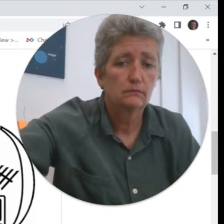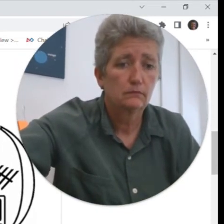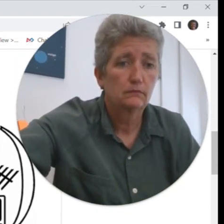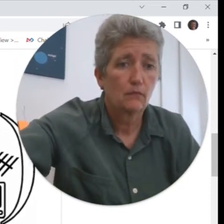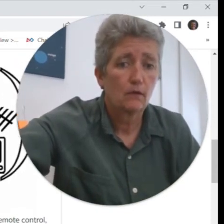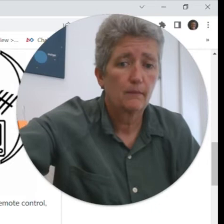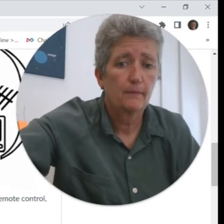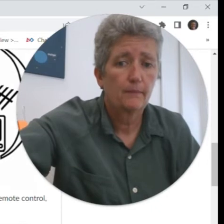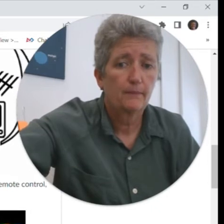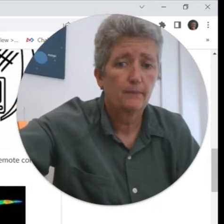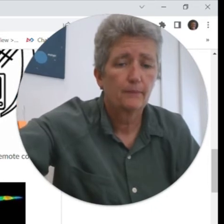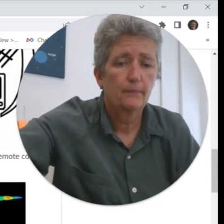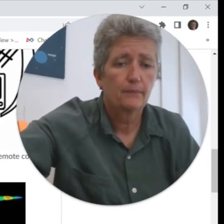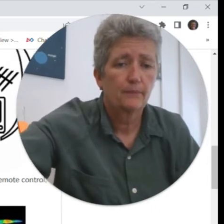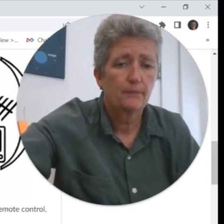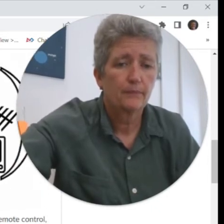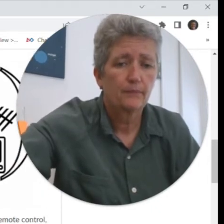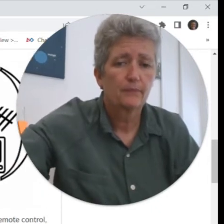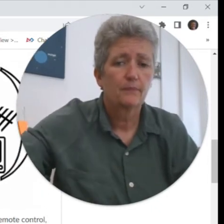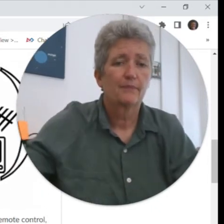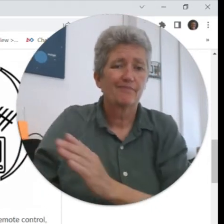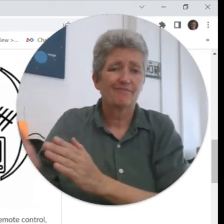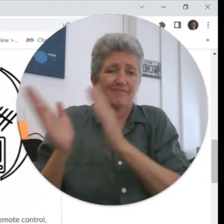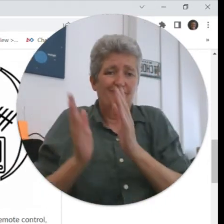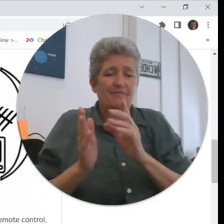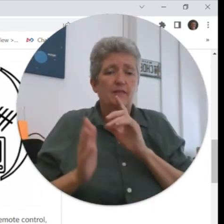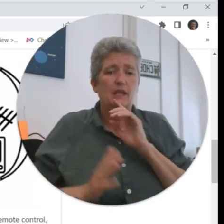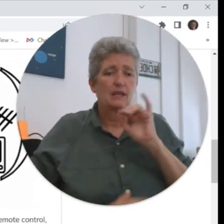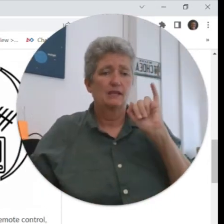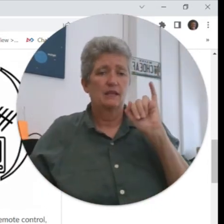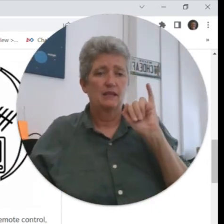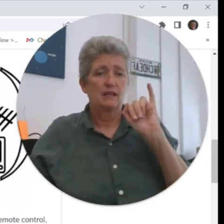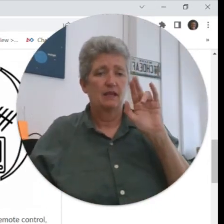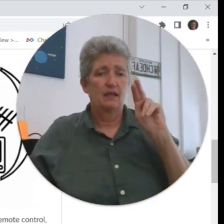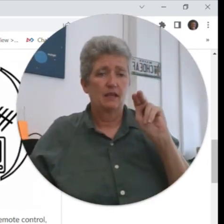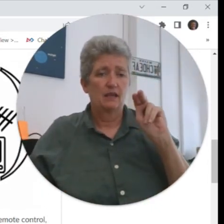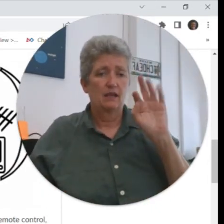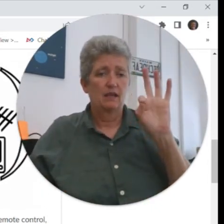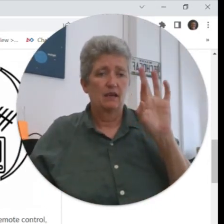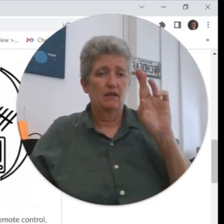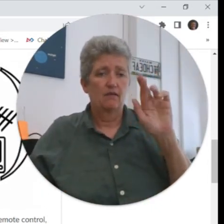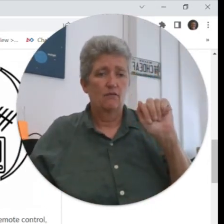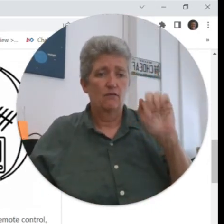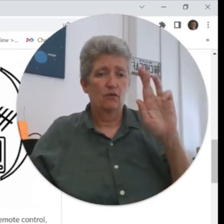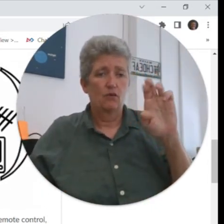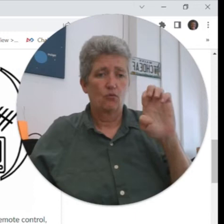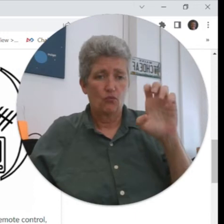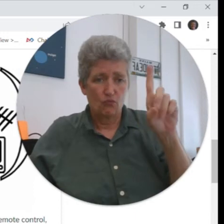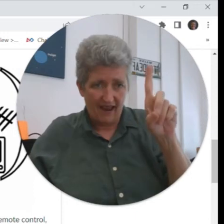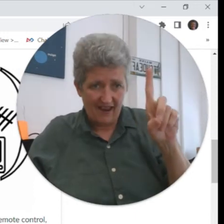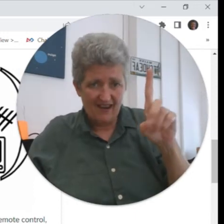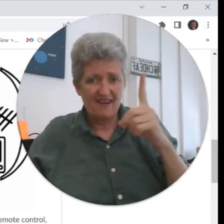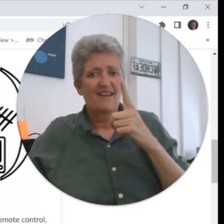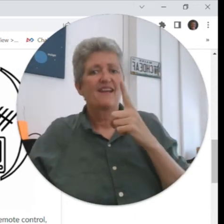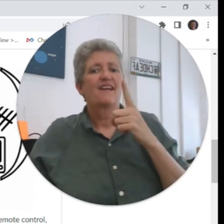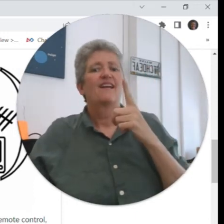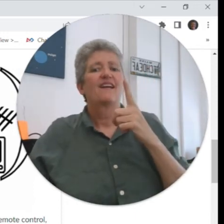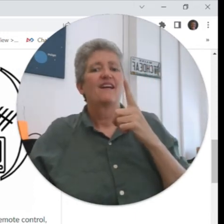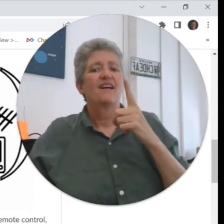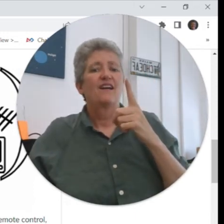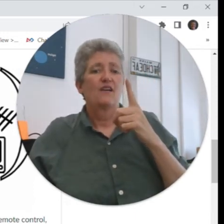and then infrared